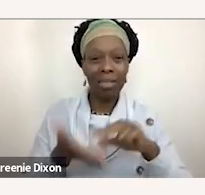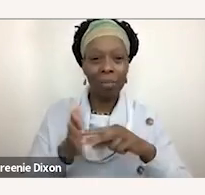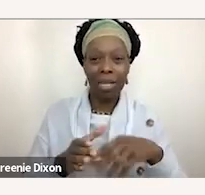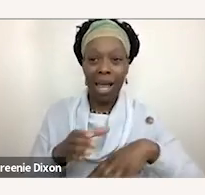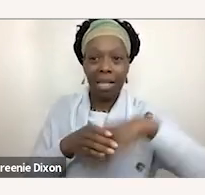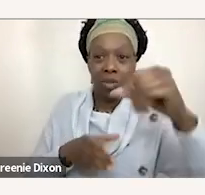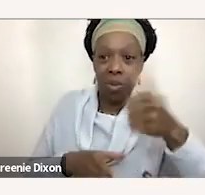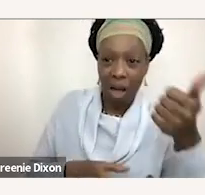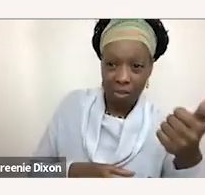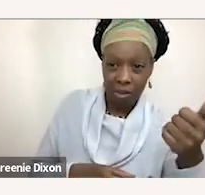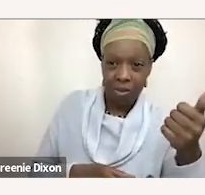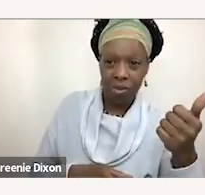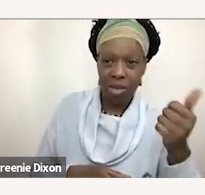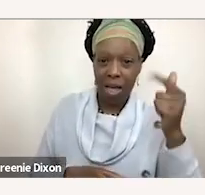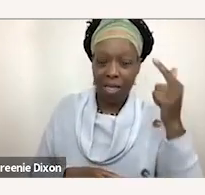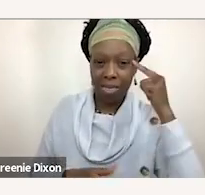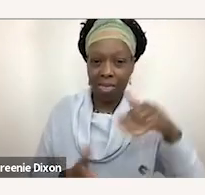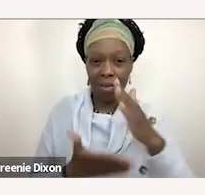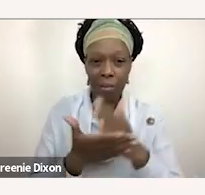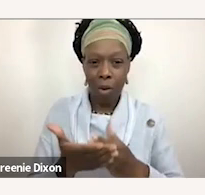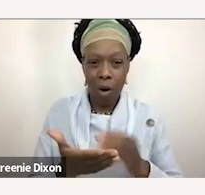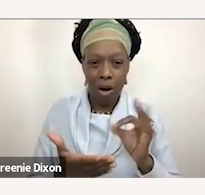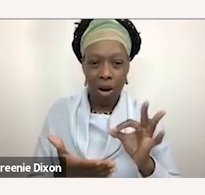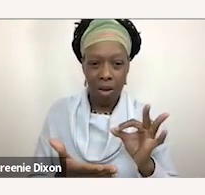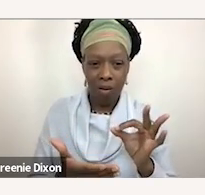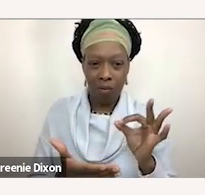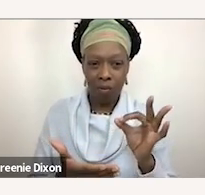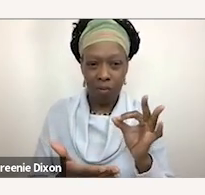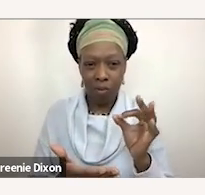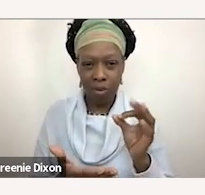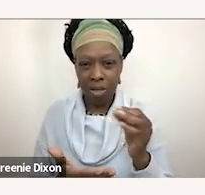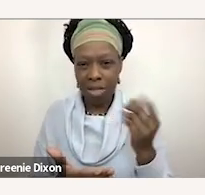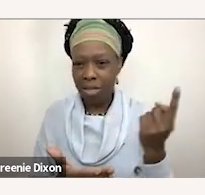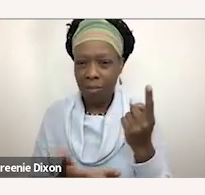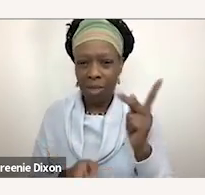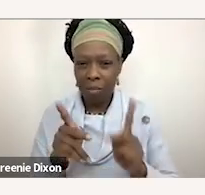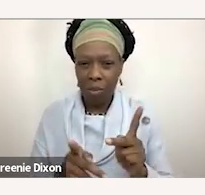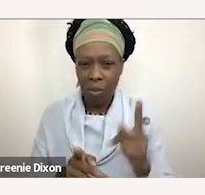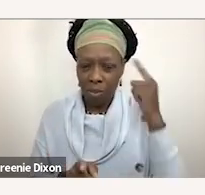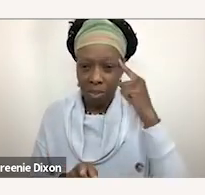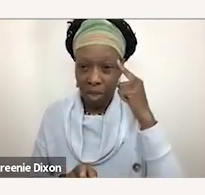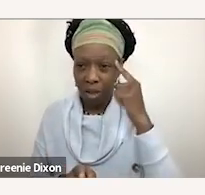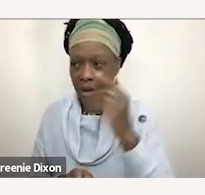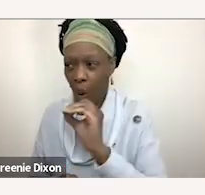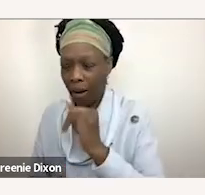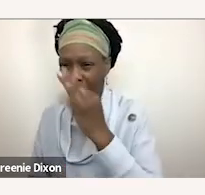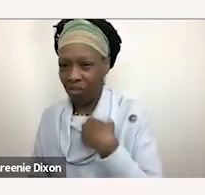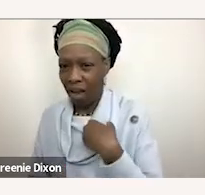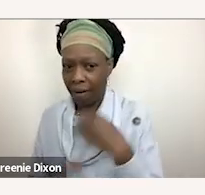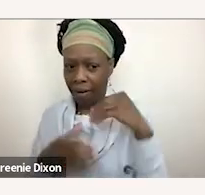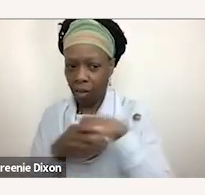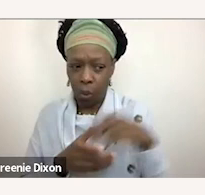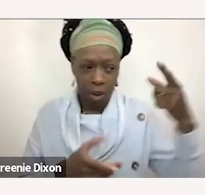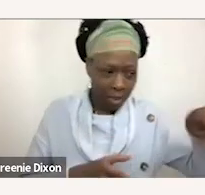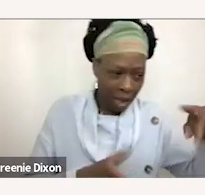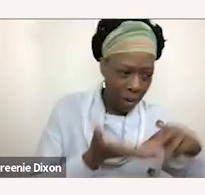think that's sort of part of the a little bit of a um misnomer that a lot of people think is okay well if we're doing inclusion that means